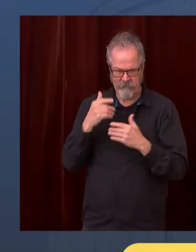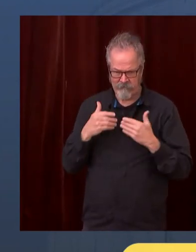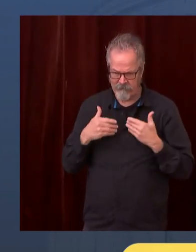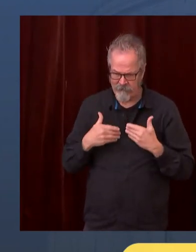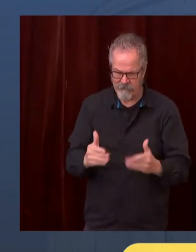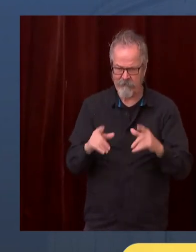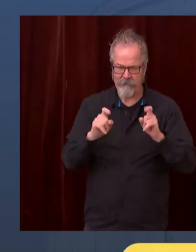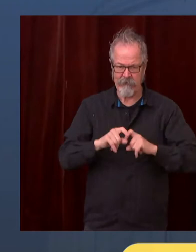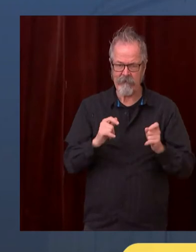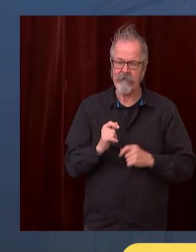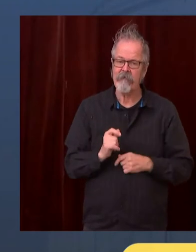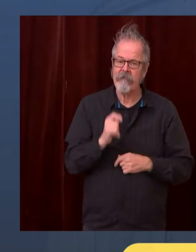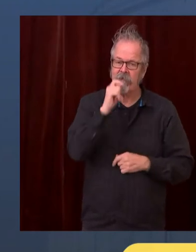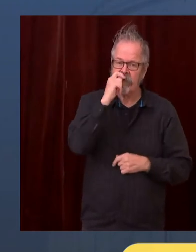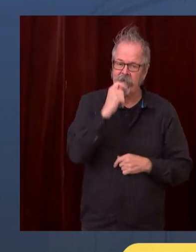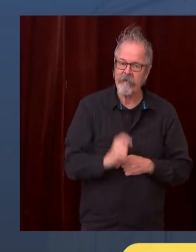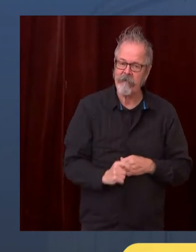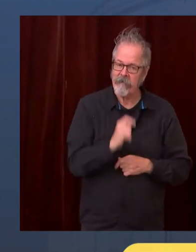isolating yourself.